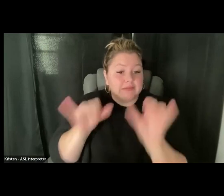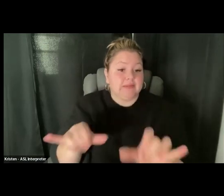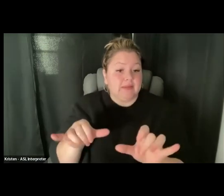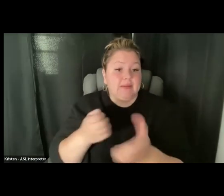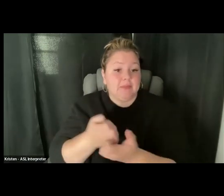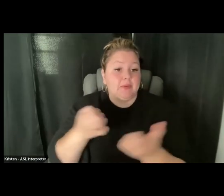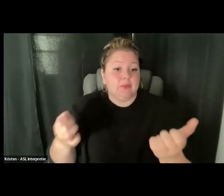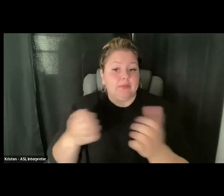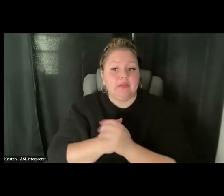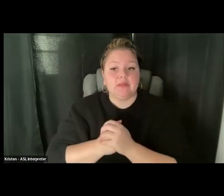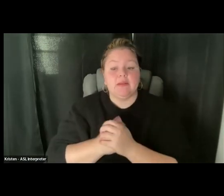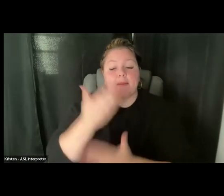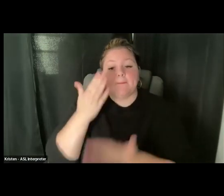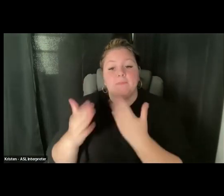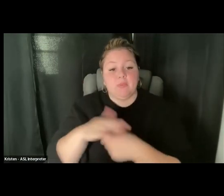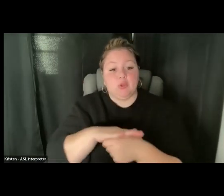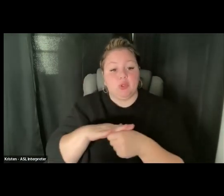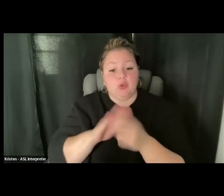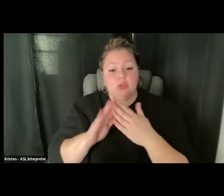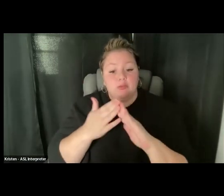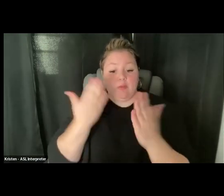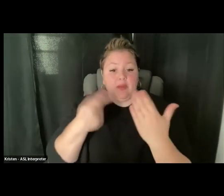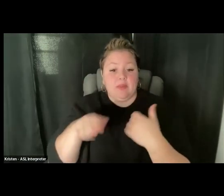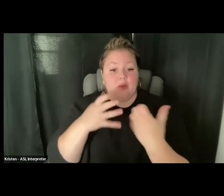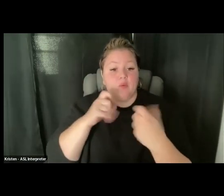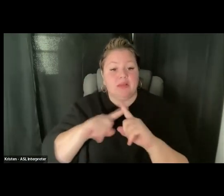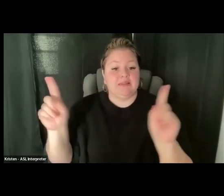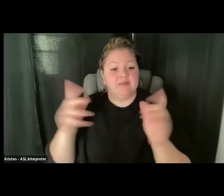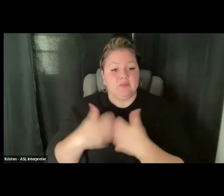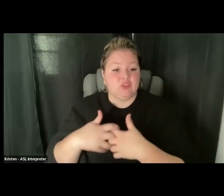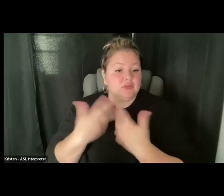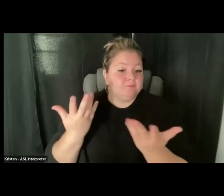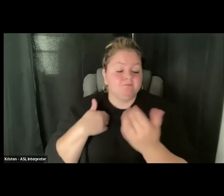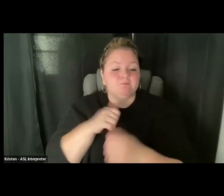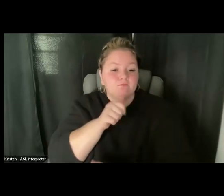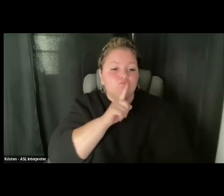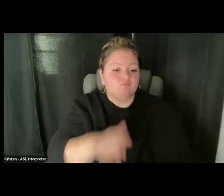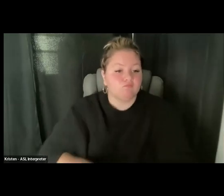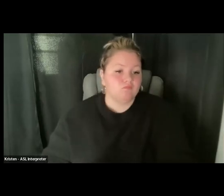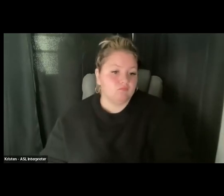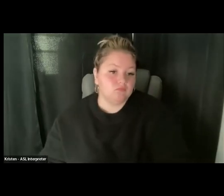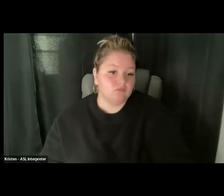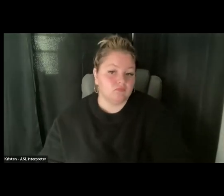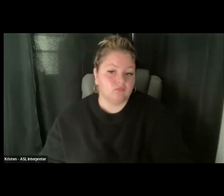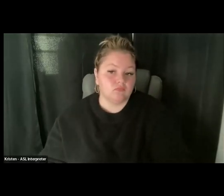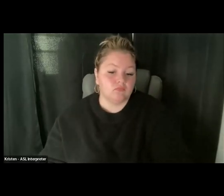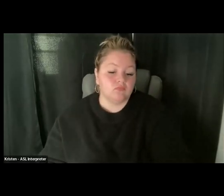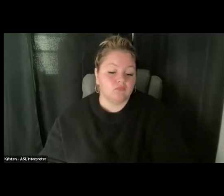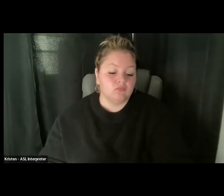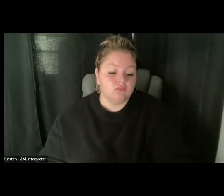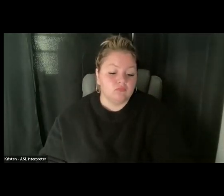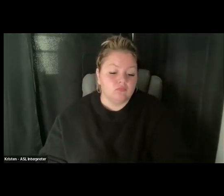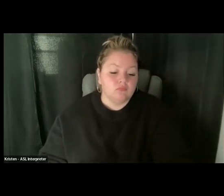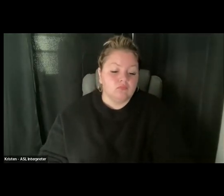maybe the local community would like something different. I'm not sure, but we're we're at the very beginning stages